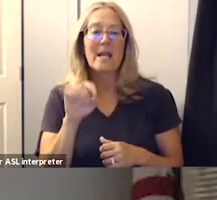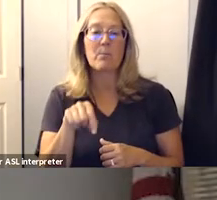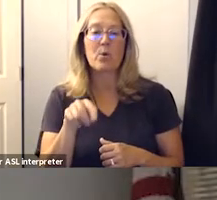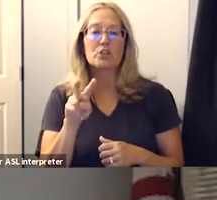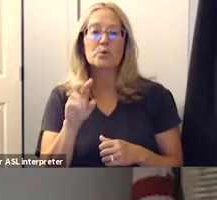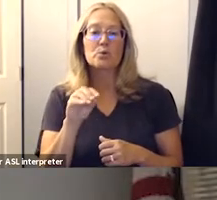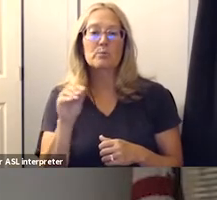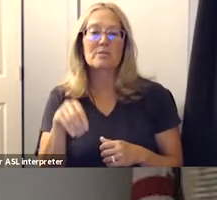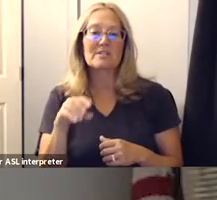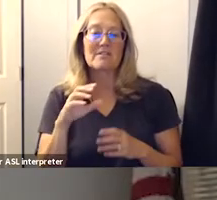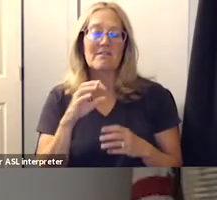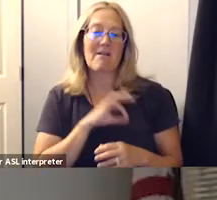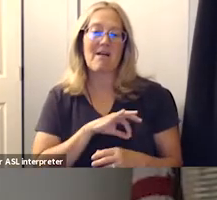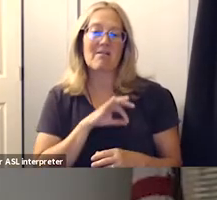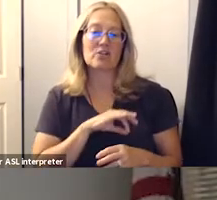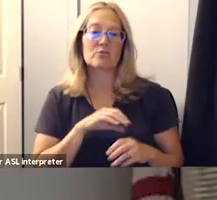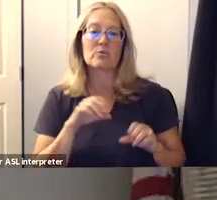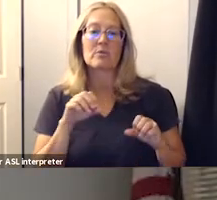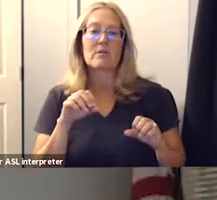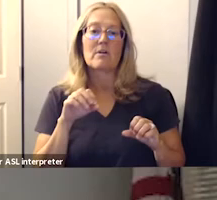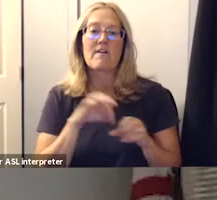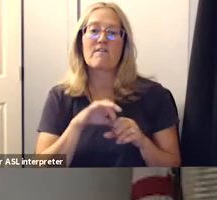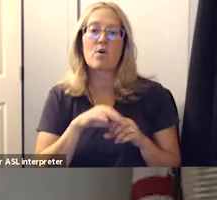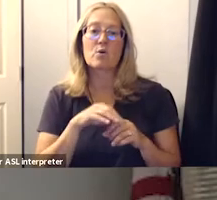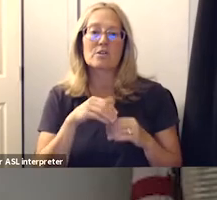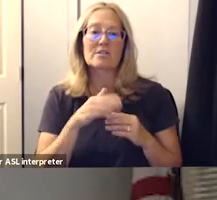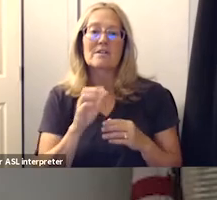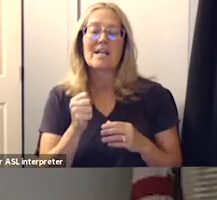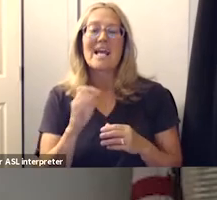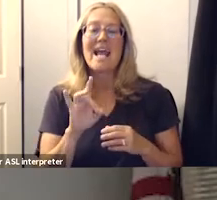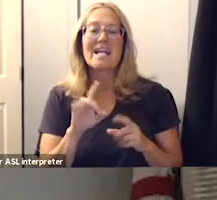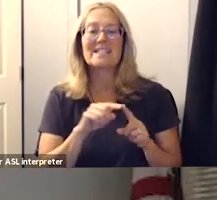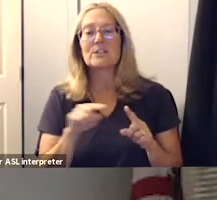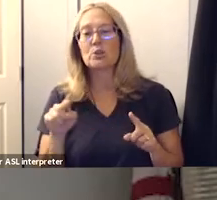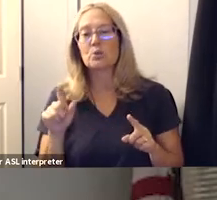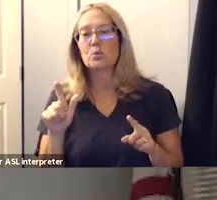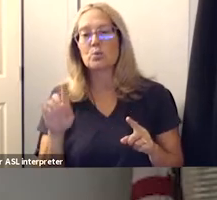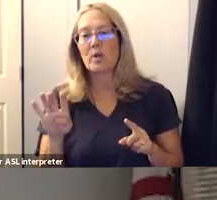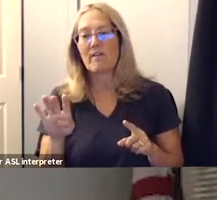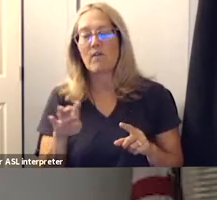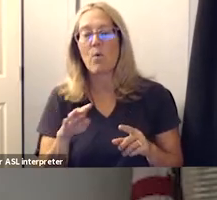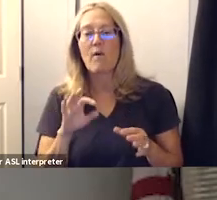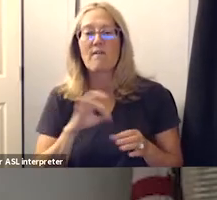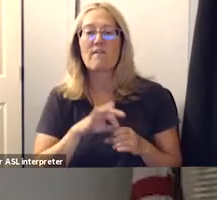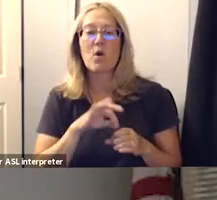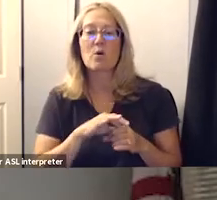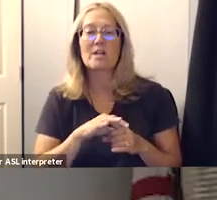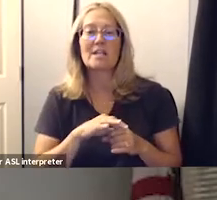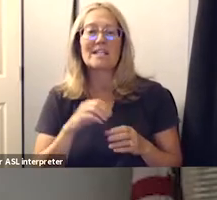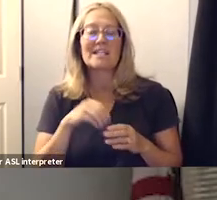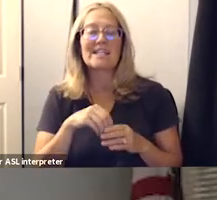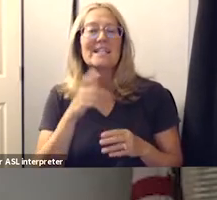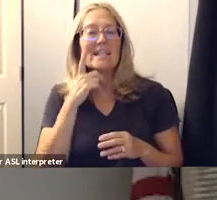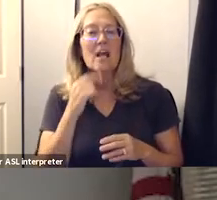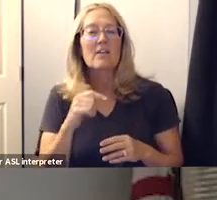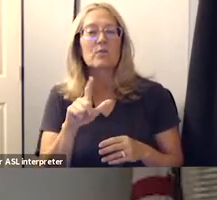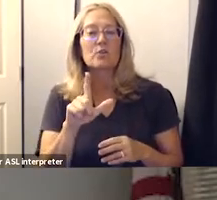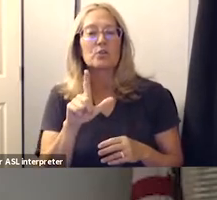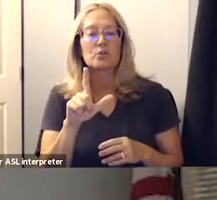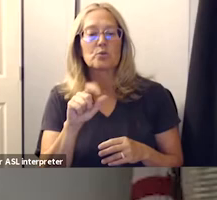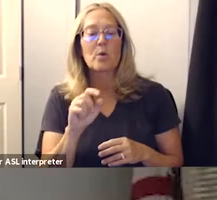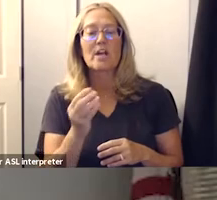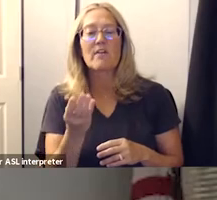percent of eligible voters ages 18 to 24 voted in california's 2014